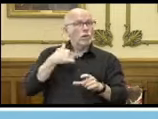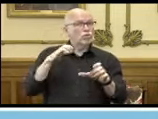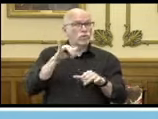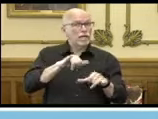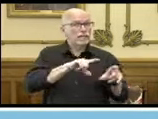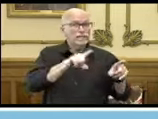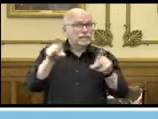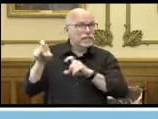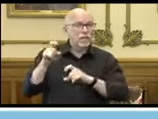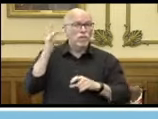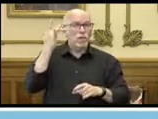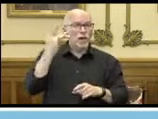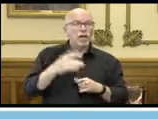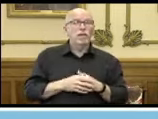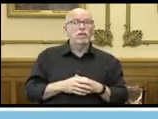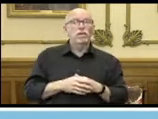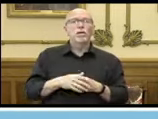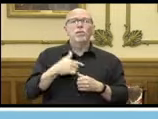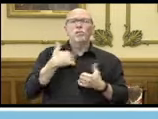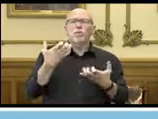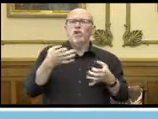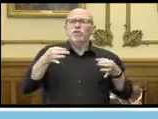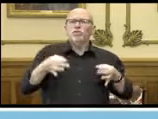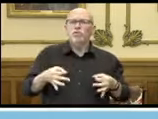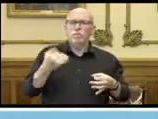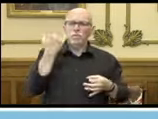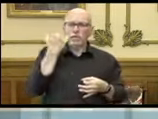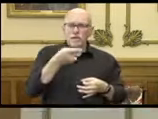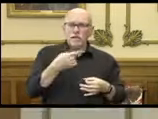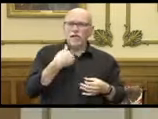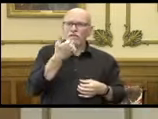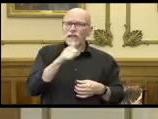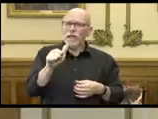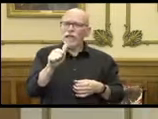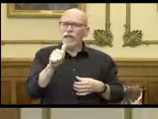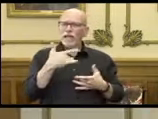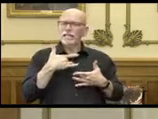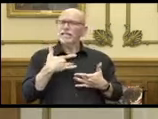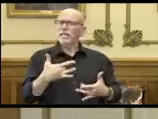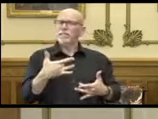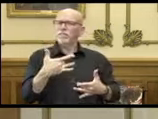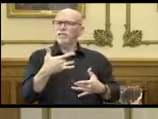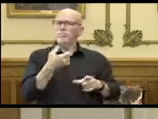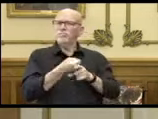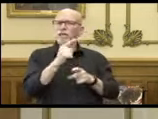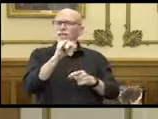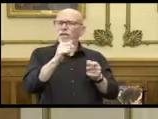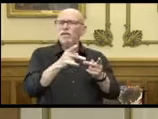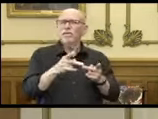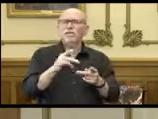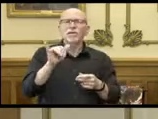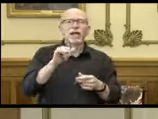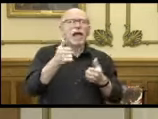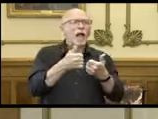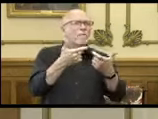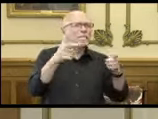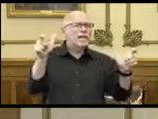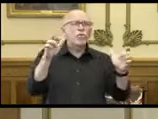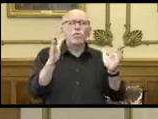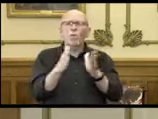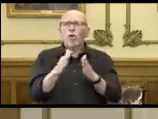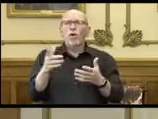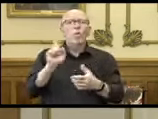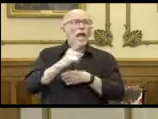this initiative was to determine if there were characteristics in the facility, for instance its size or its county